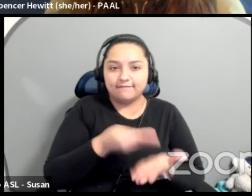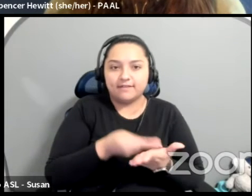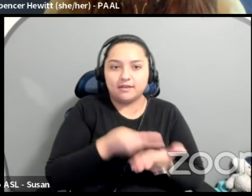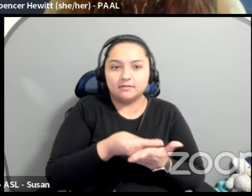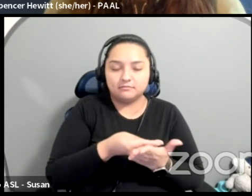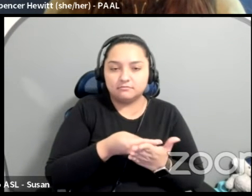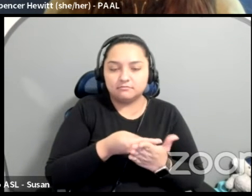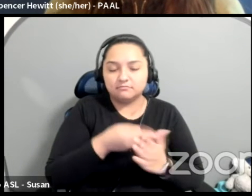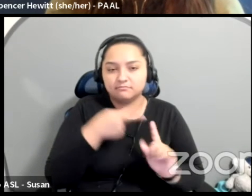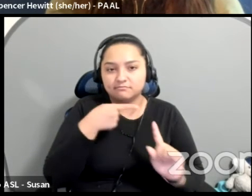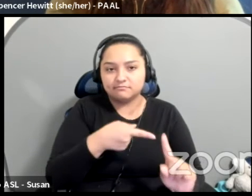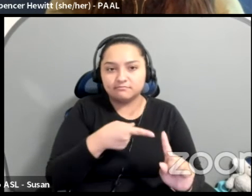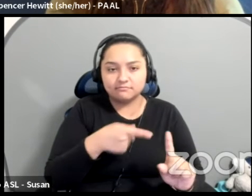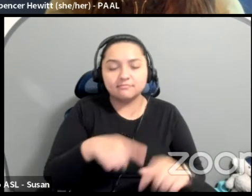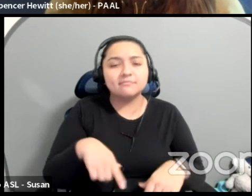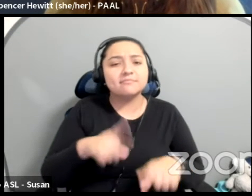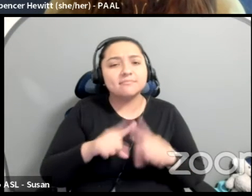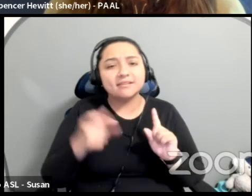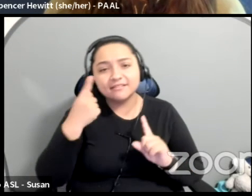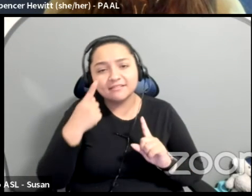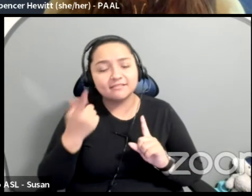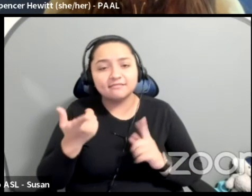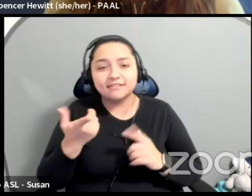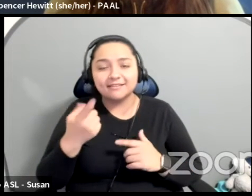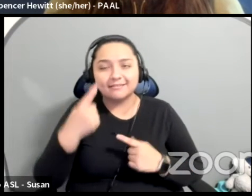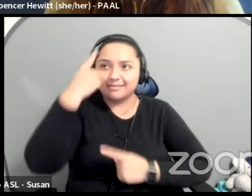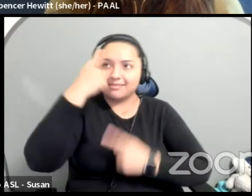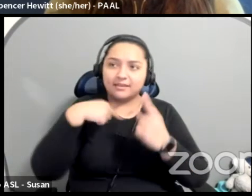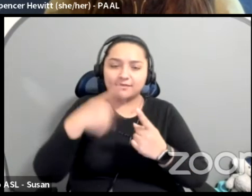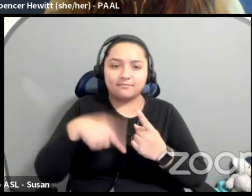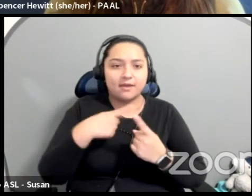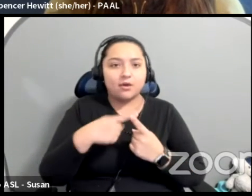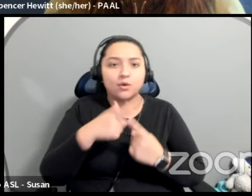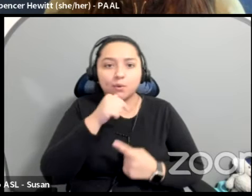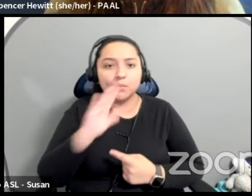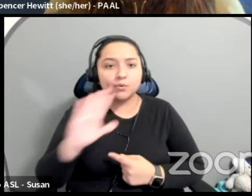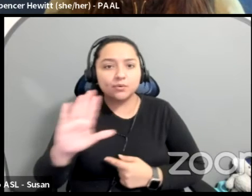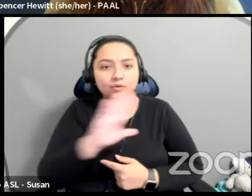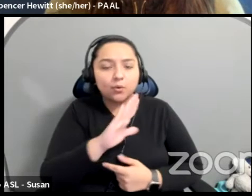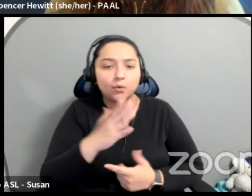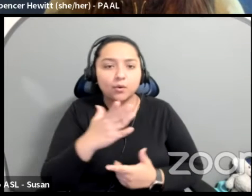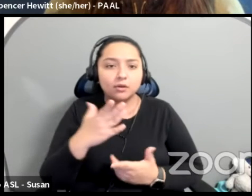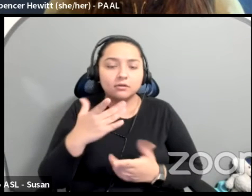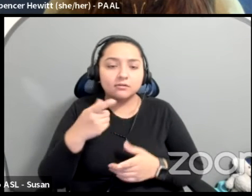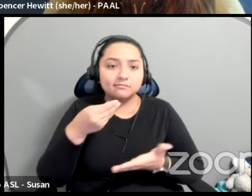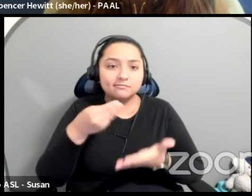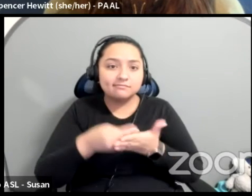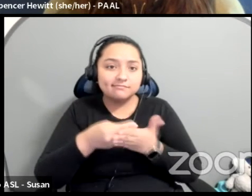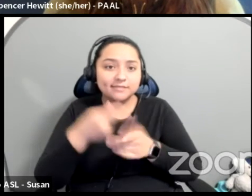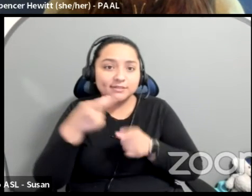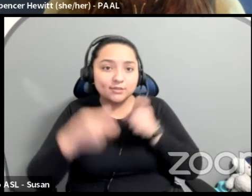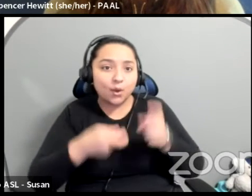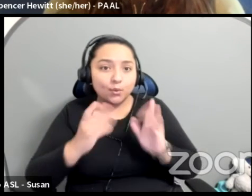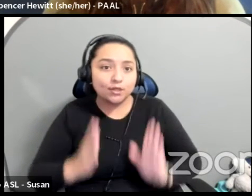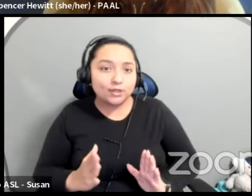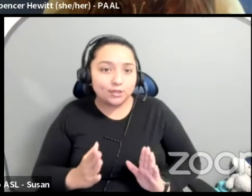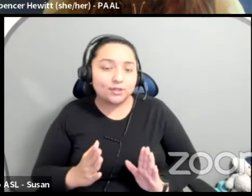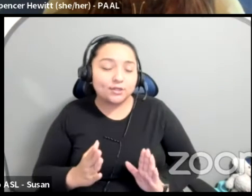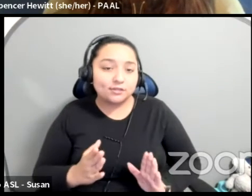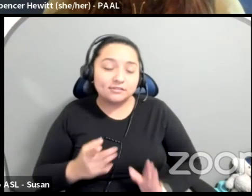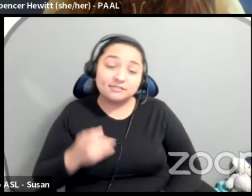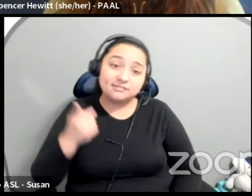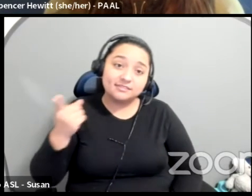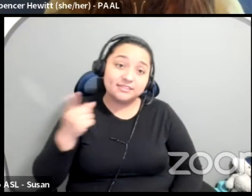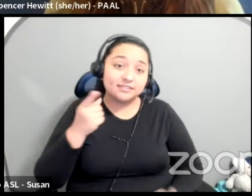that. Like, think about all your, even like your individual donors, like there are a lot of individual donors that have kids, like they know they might not know